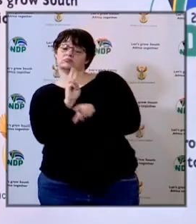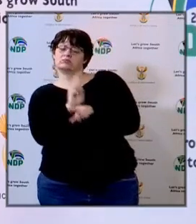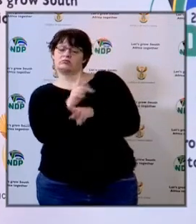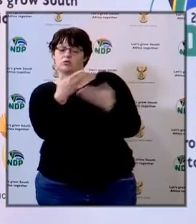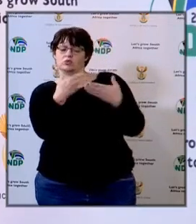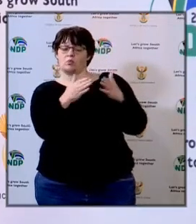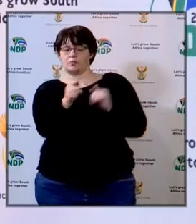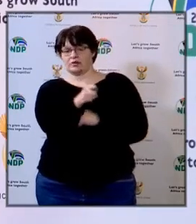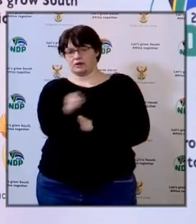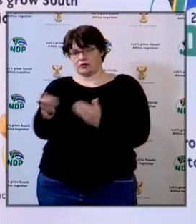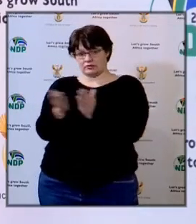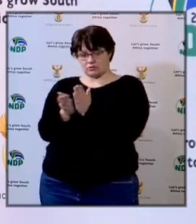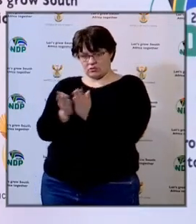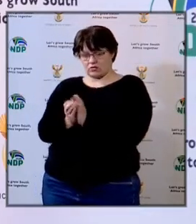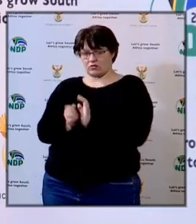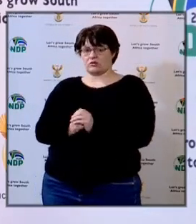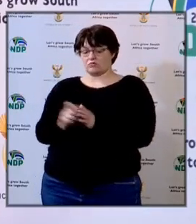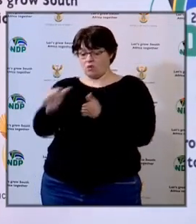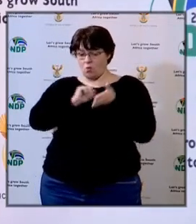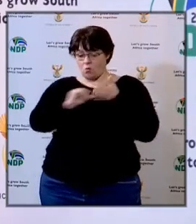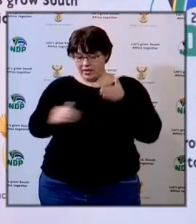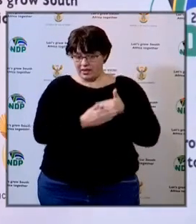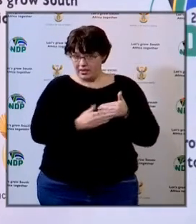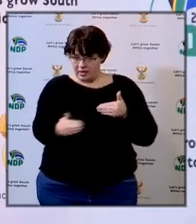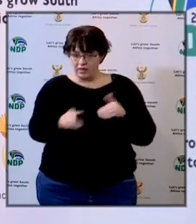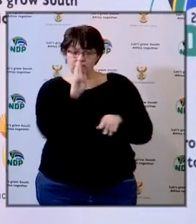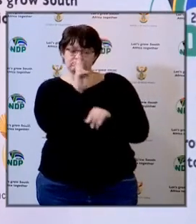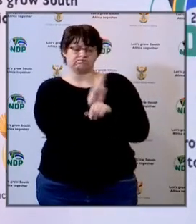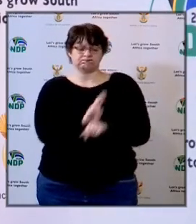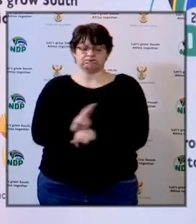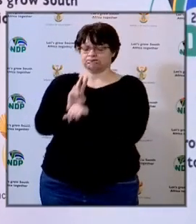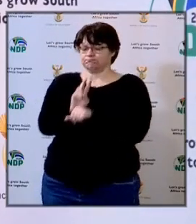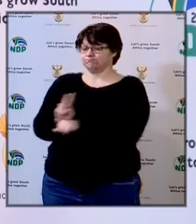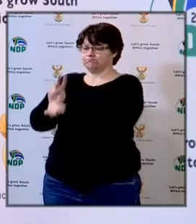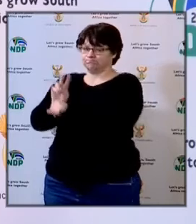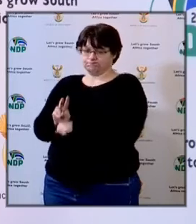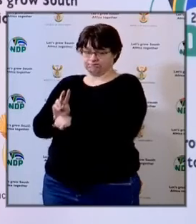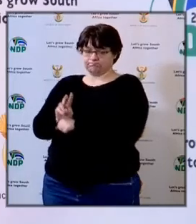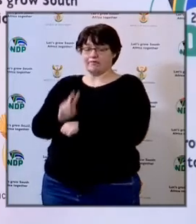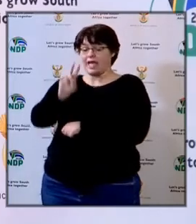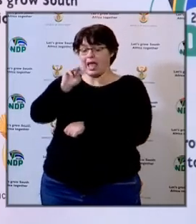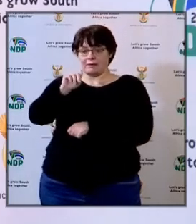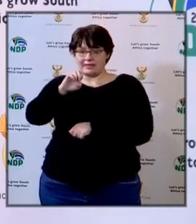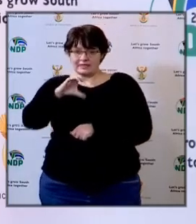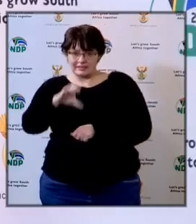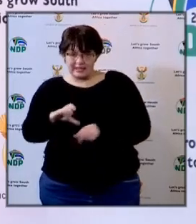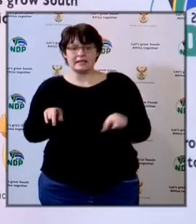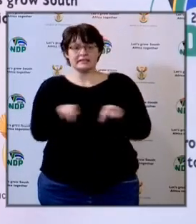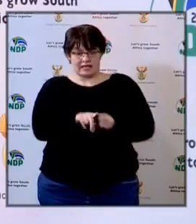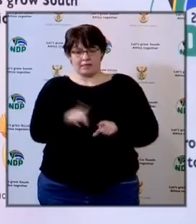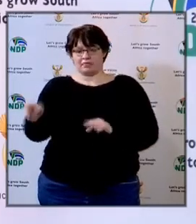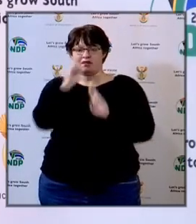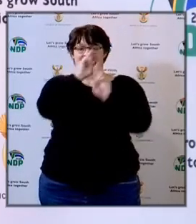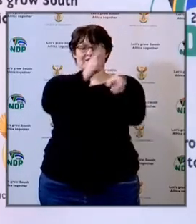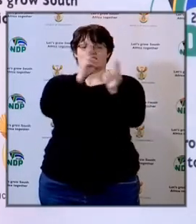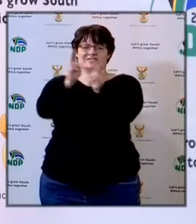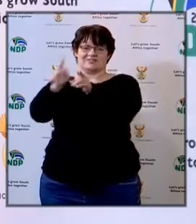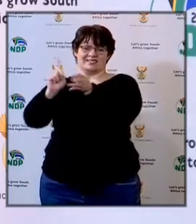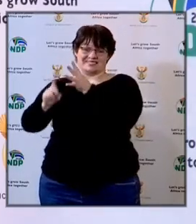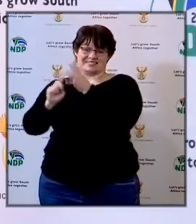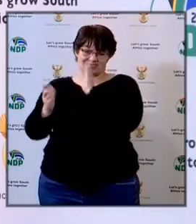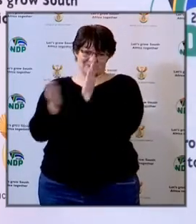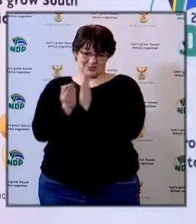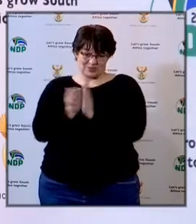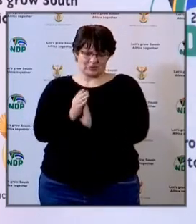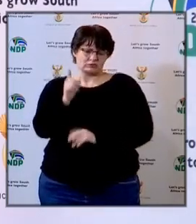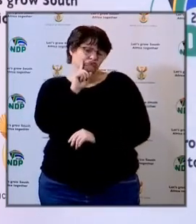well and this whole week will basically be monitoring and MEC across the country will also be visiting schools tomorrow to